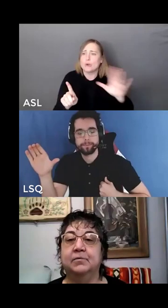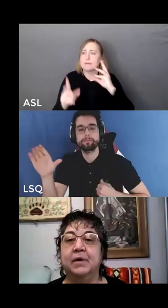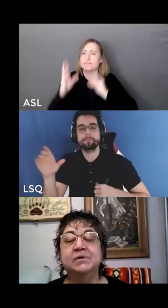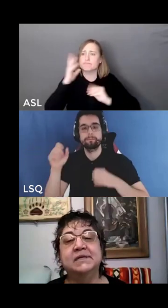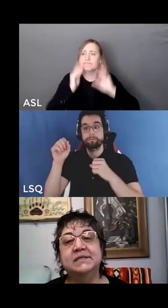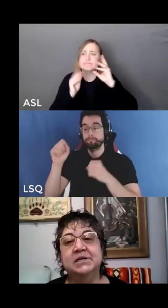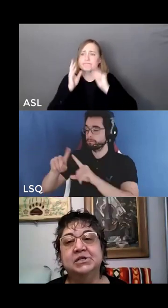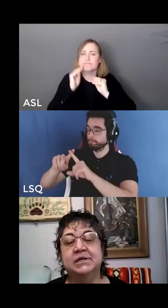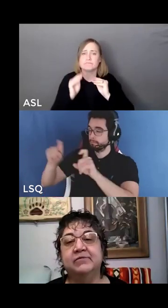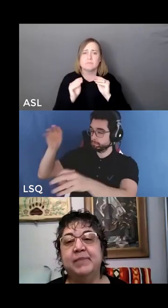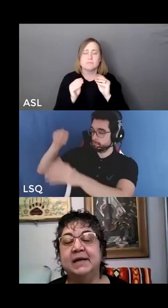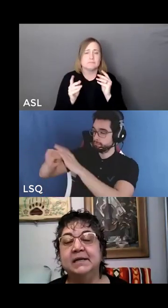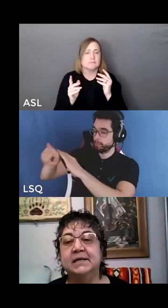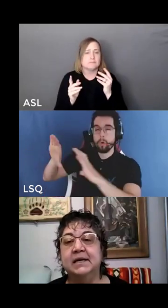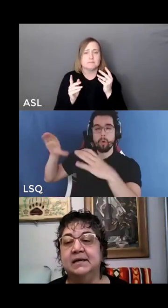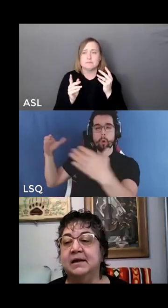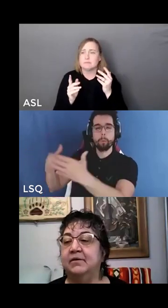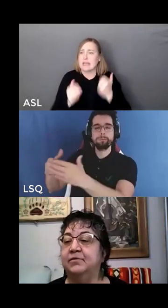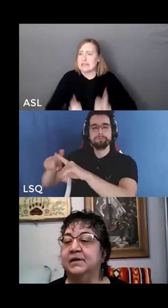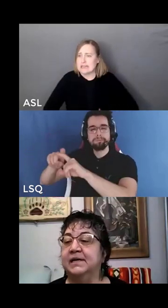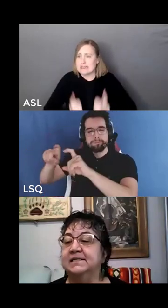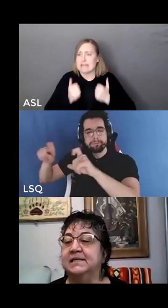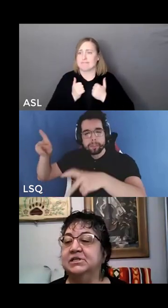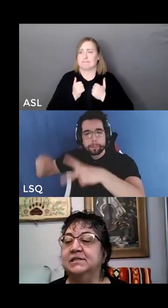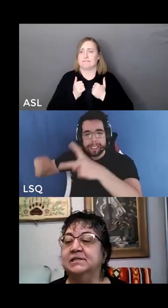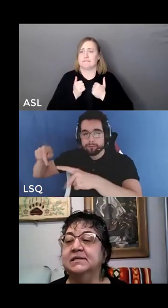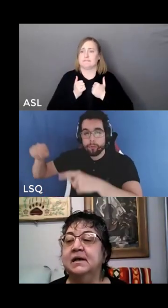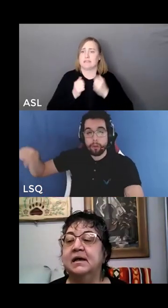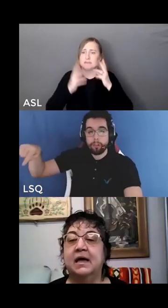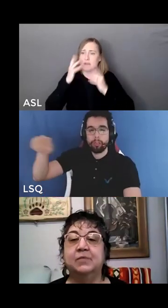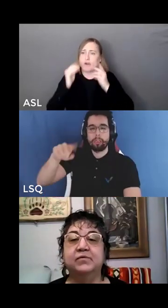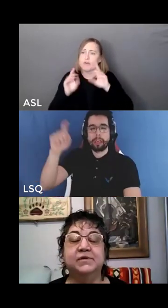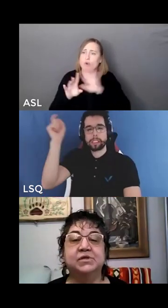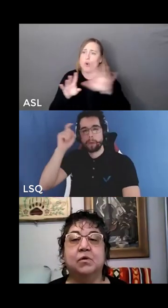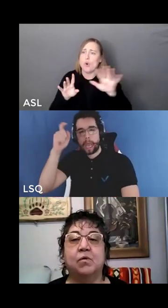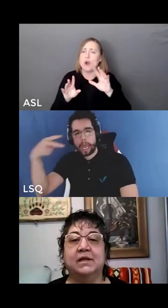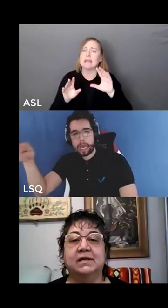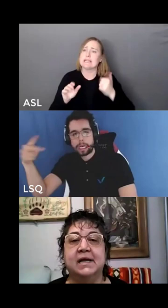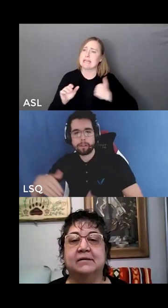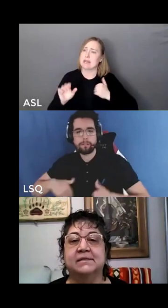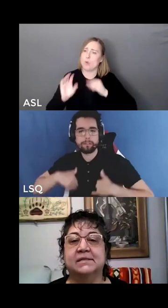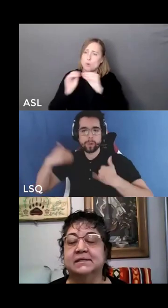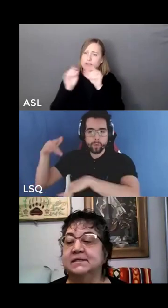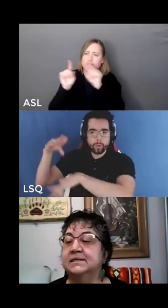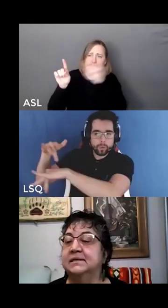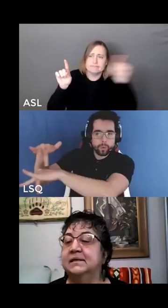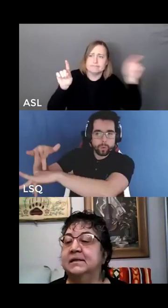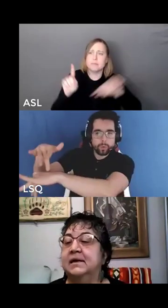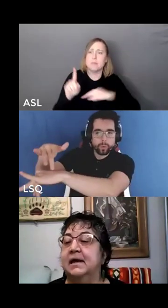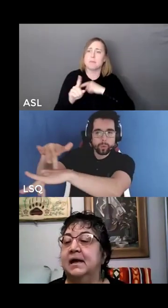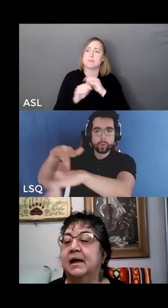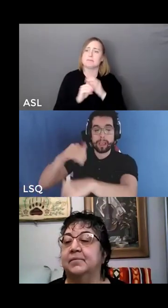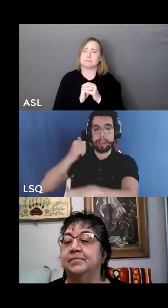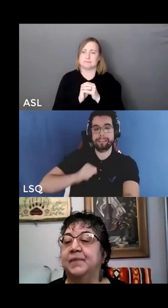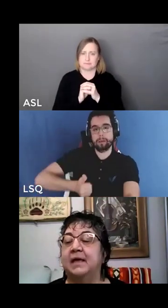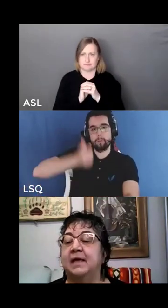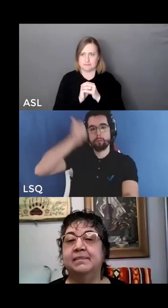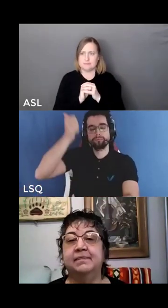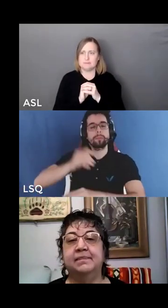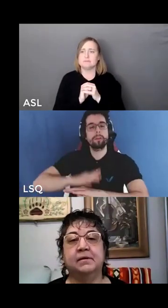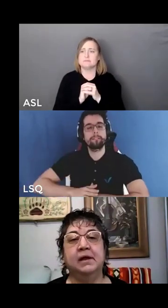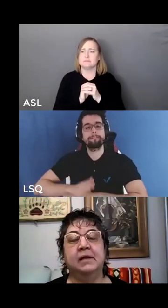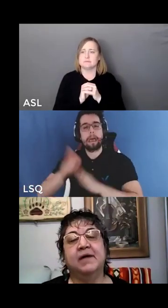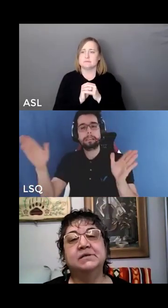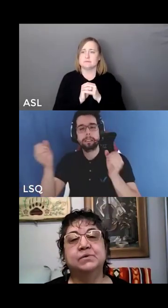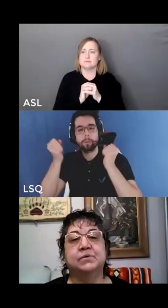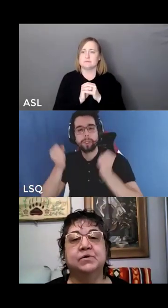representation of pan-Canadian health organizations, and provincial quality councils. And